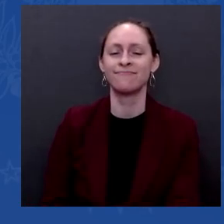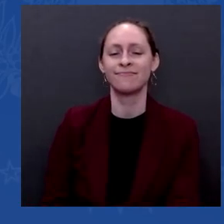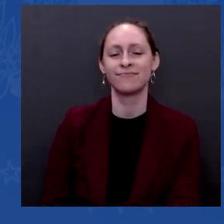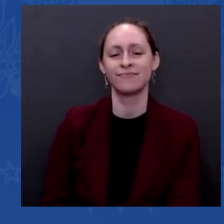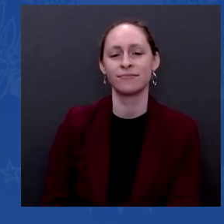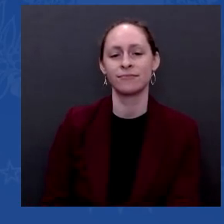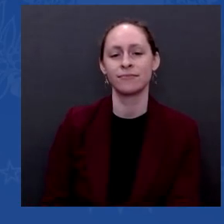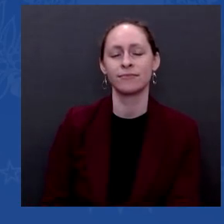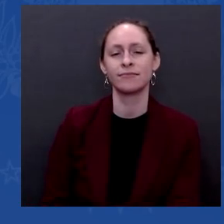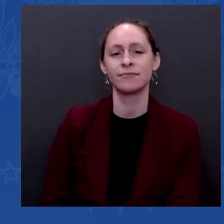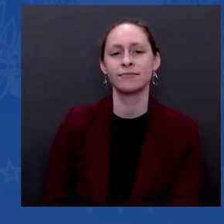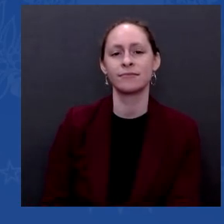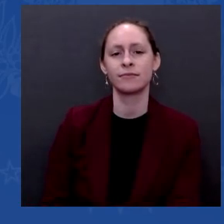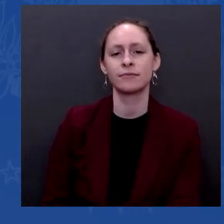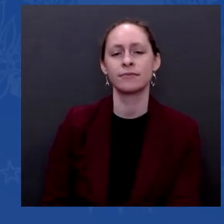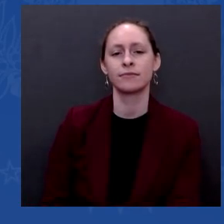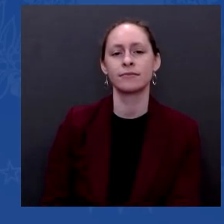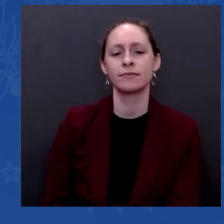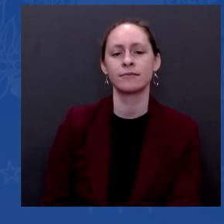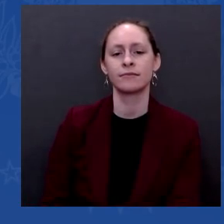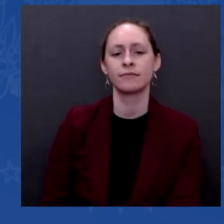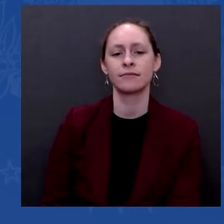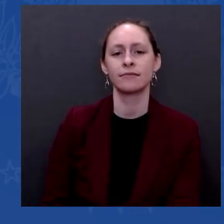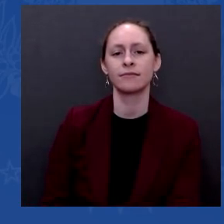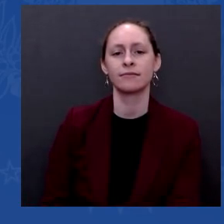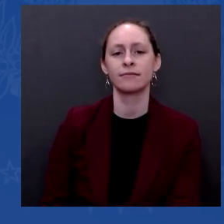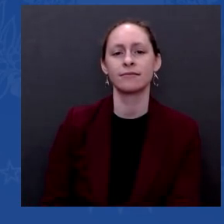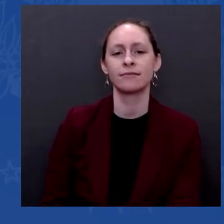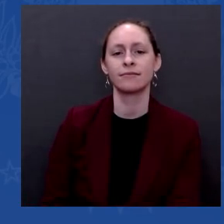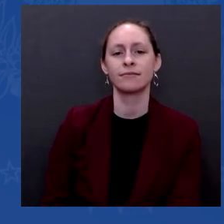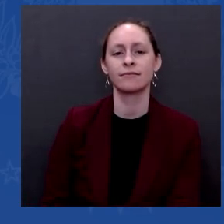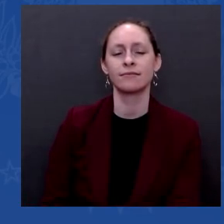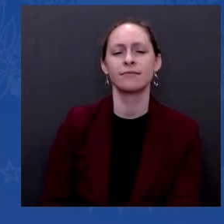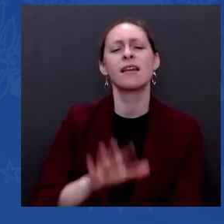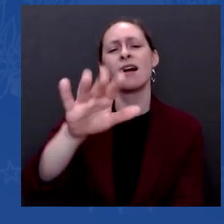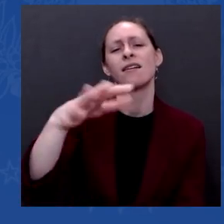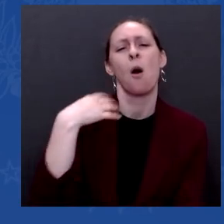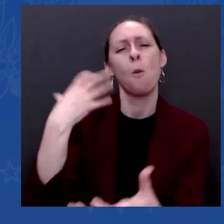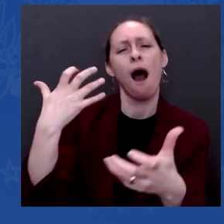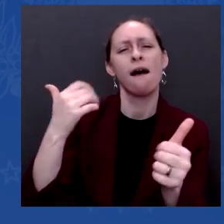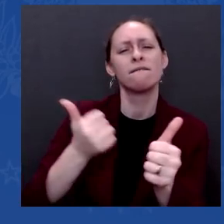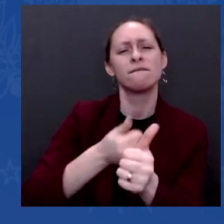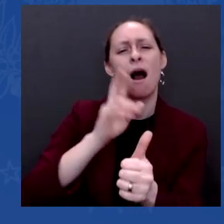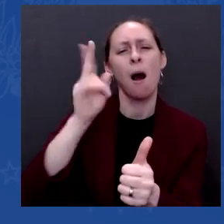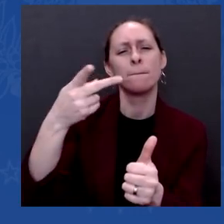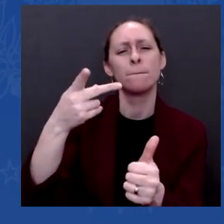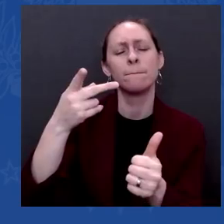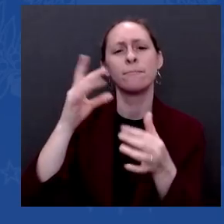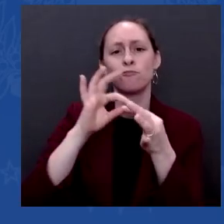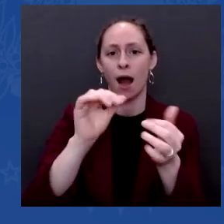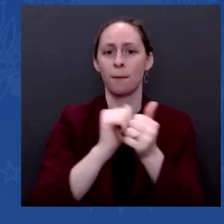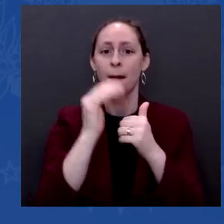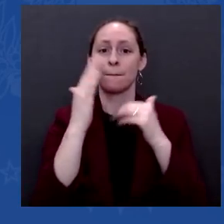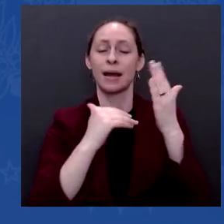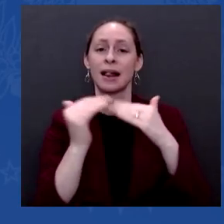Thank you, Mr. President. I wanted to follow up on your comment on Build Back Better and also ask you a question about the pandemic. You said that you're confident you